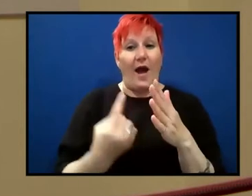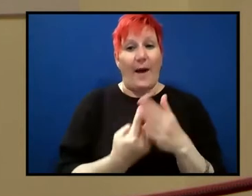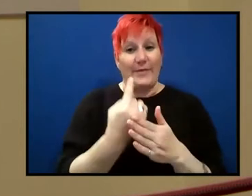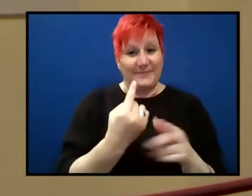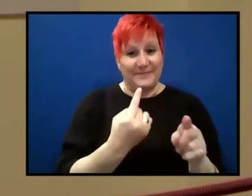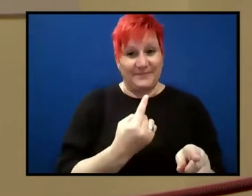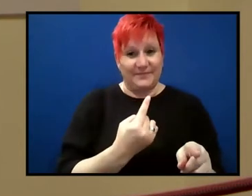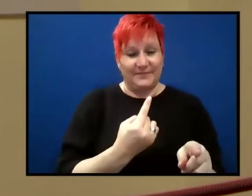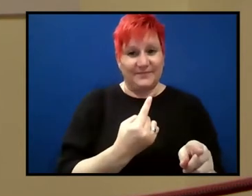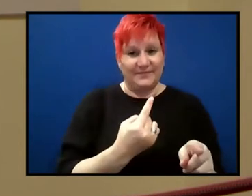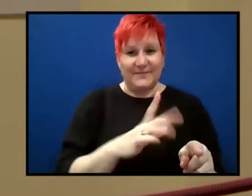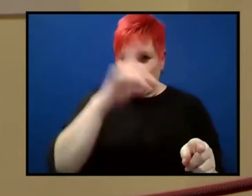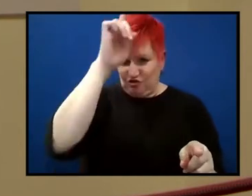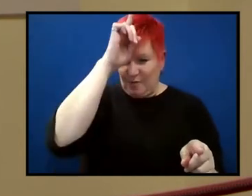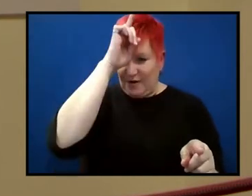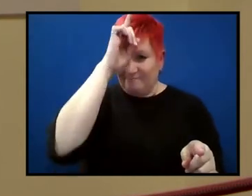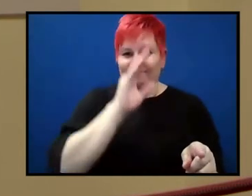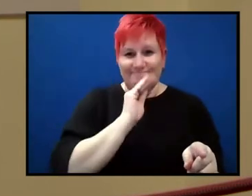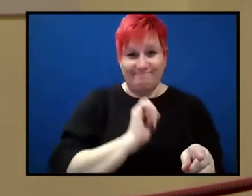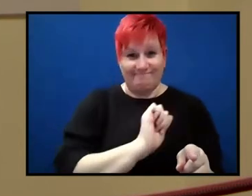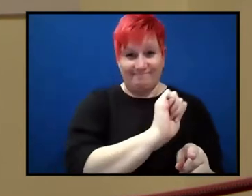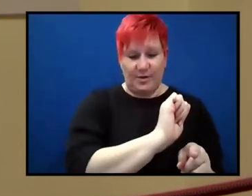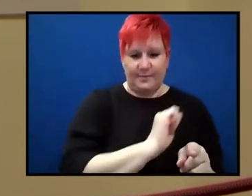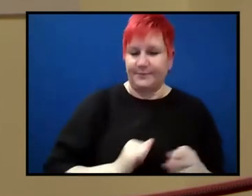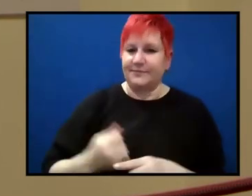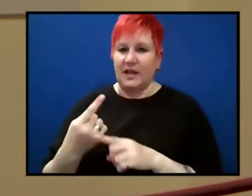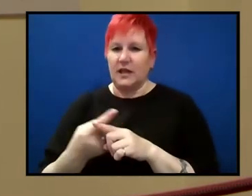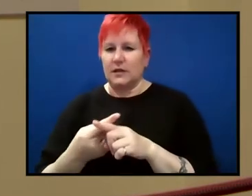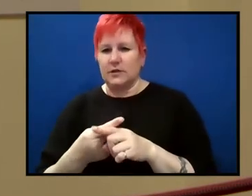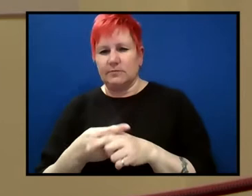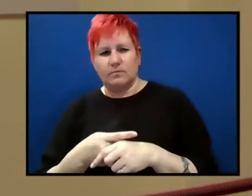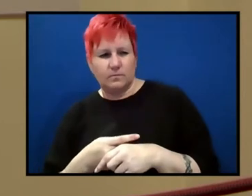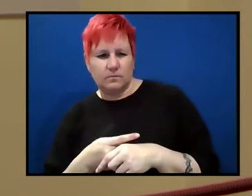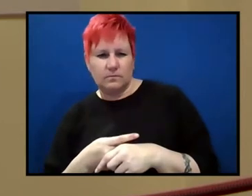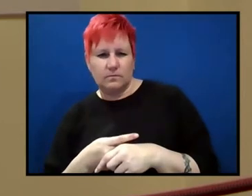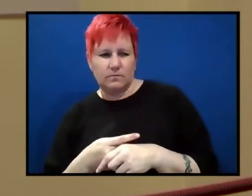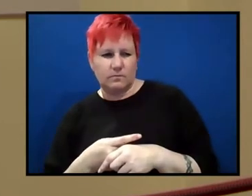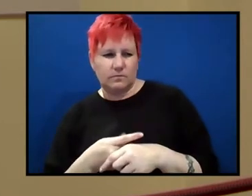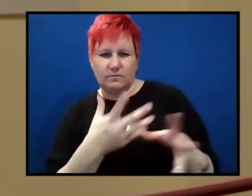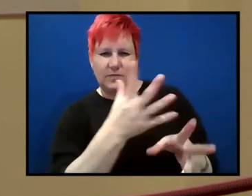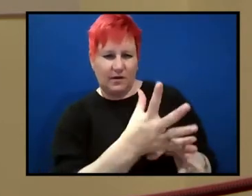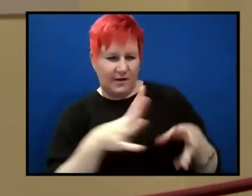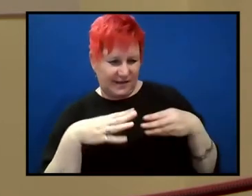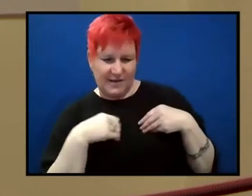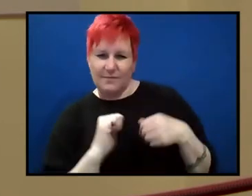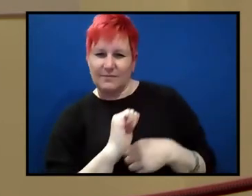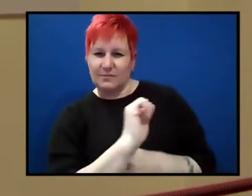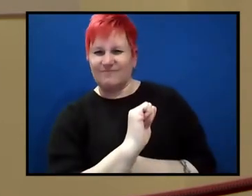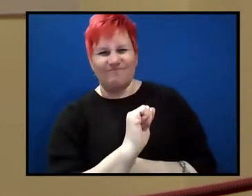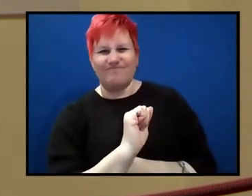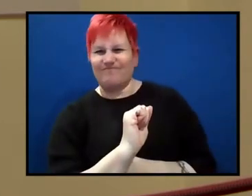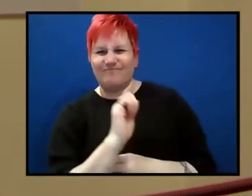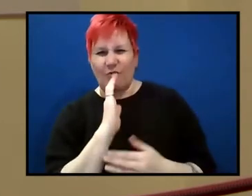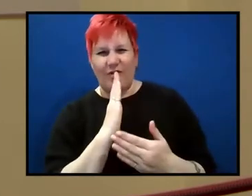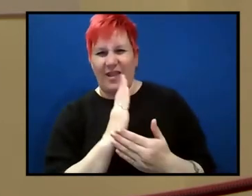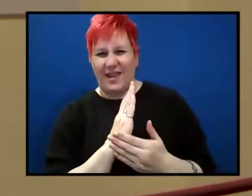scientific world, uh, at that time was not in a good frame of mind to receive this. But the other thing, and the thing that